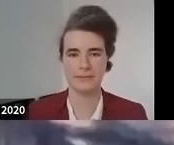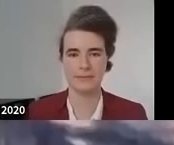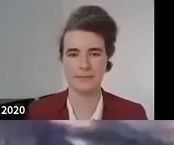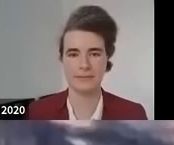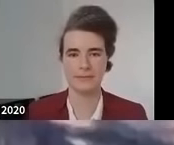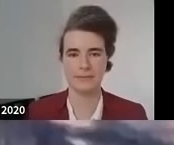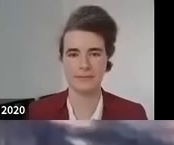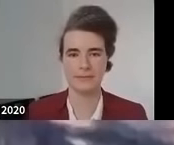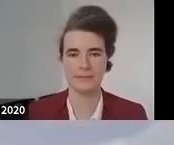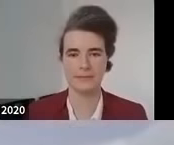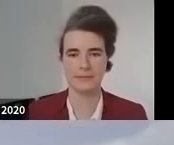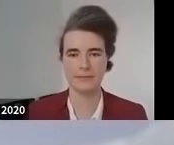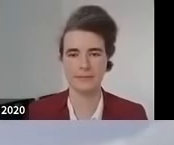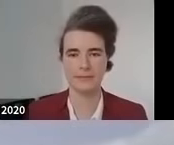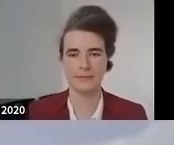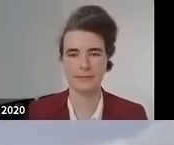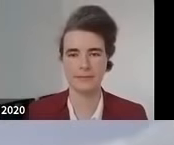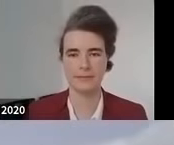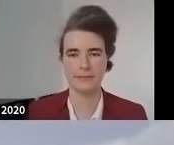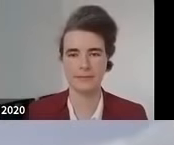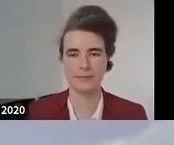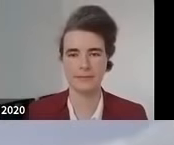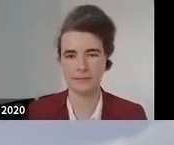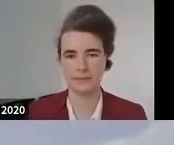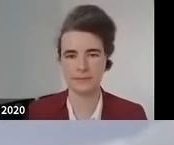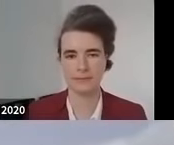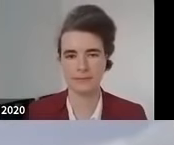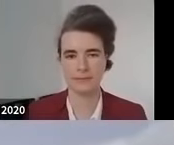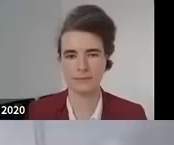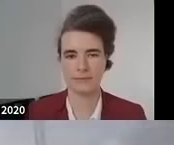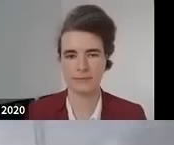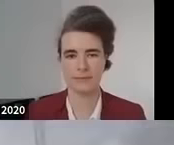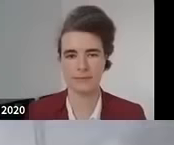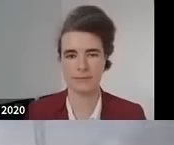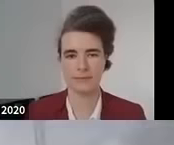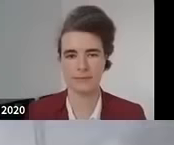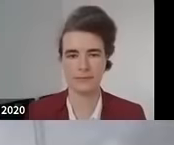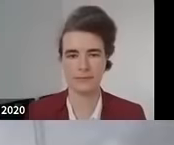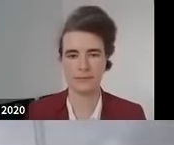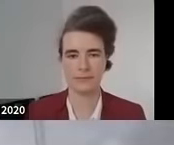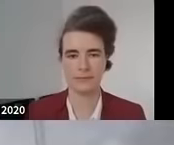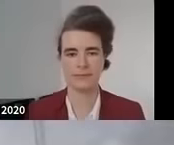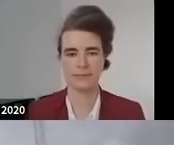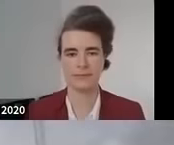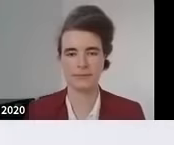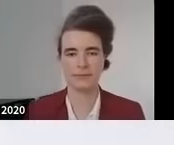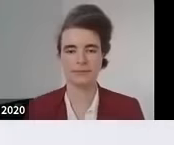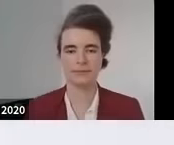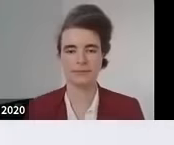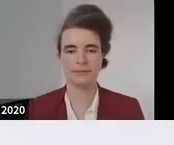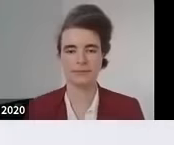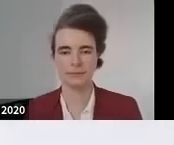for such a small island my dad always says the small island does big things we couldn't be further from that island